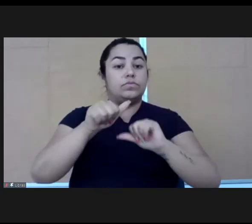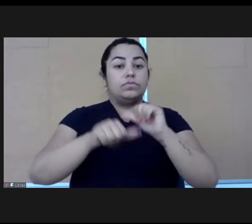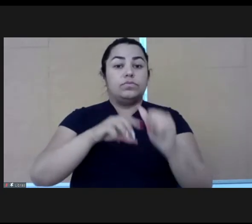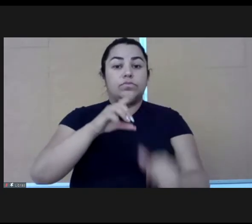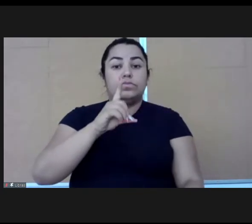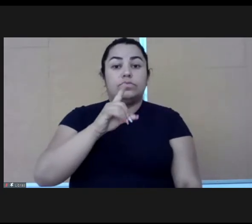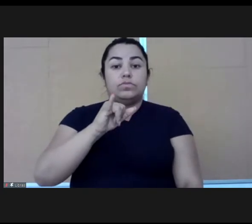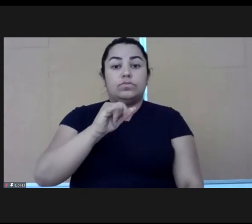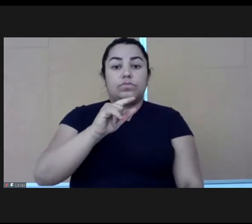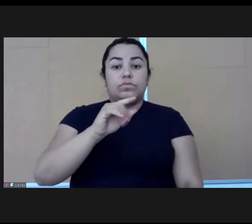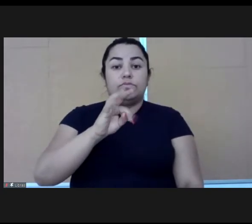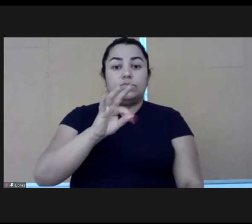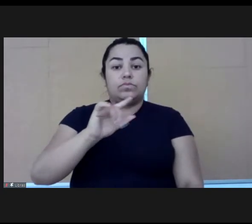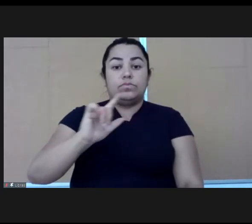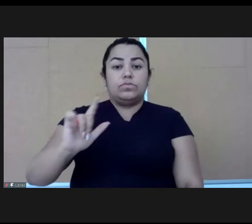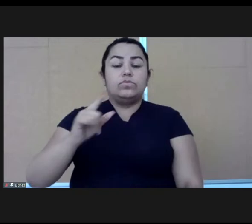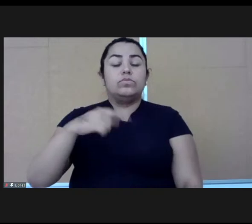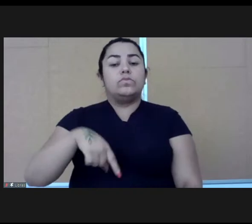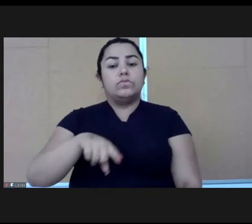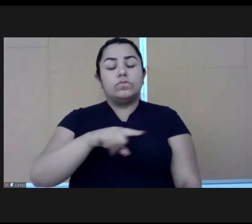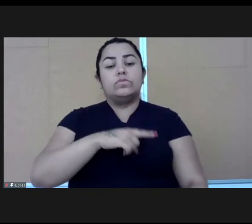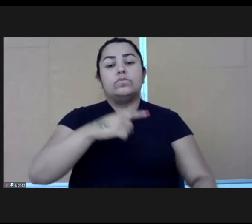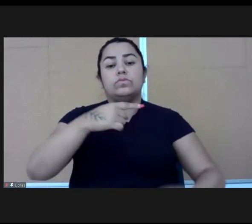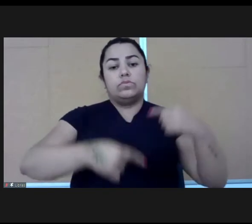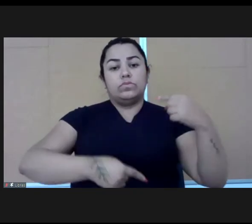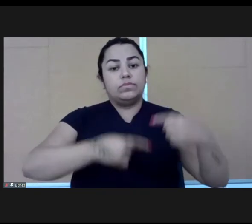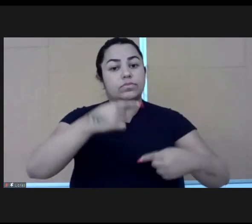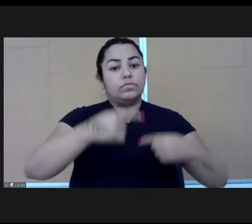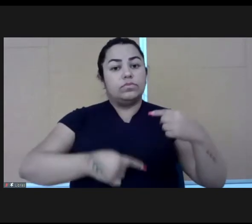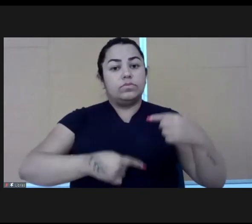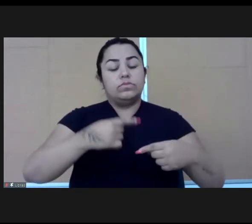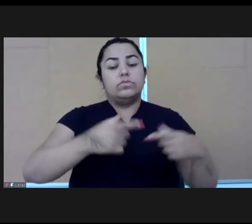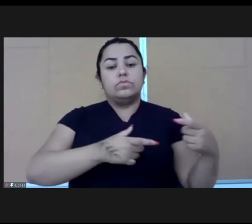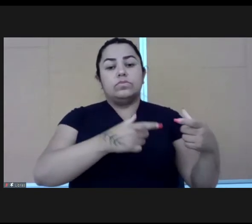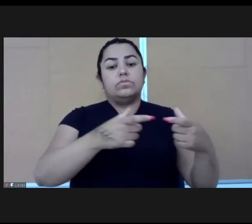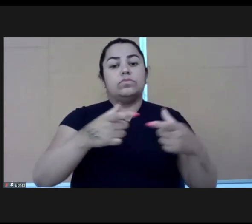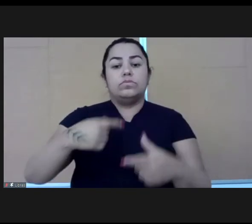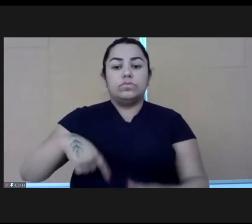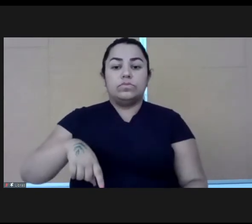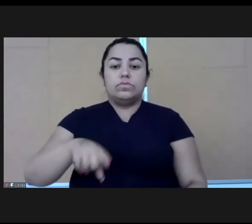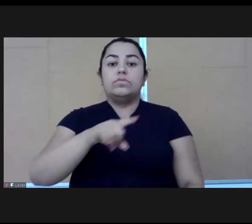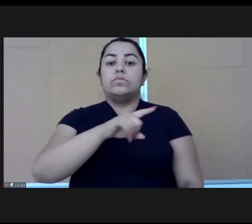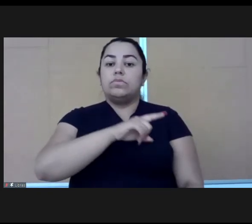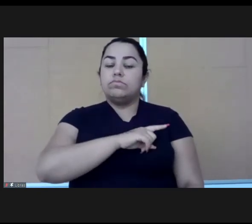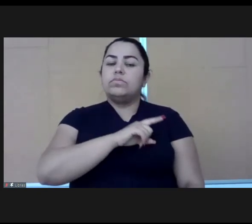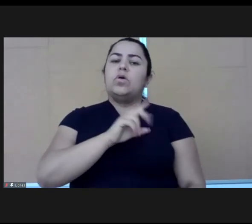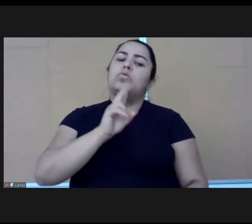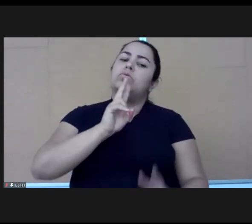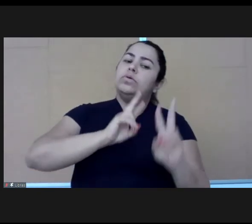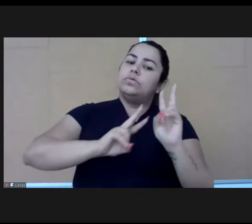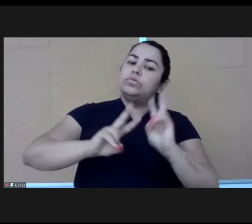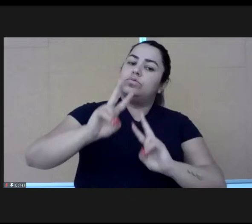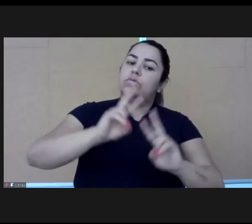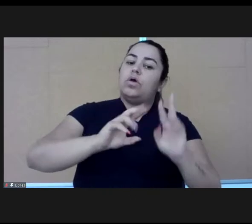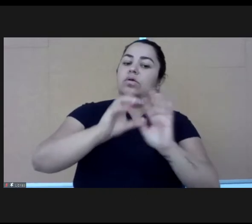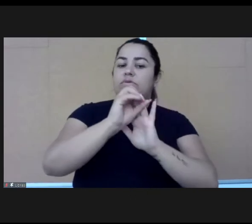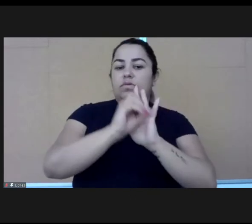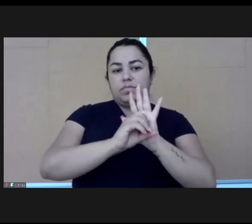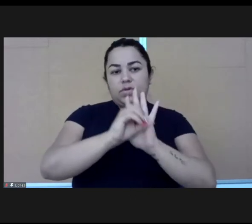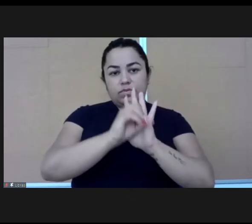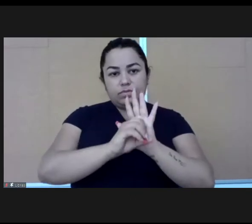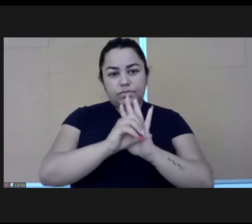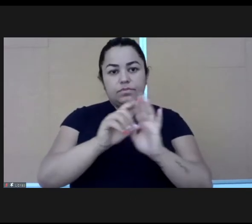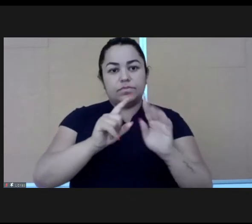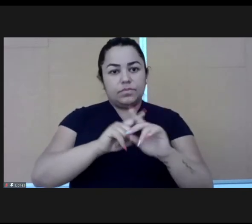now discuss. It's become a space when we now not only look at budgets, but we also look at the well-being of one